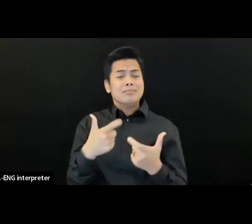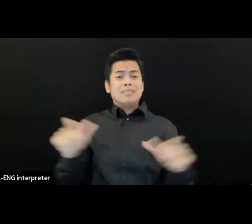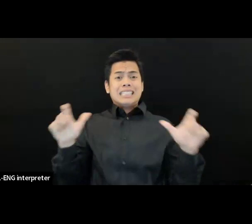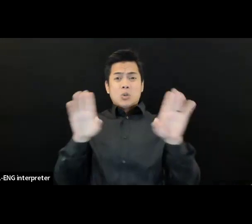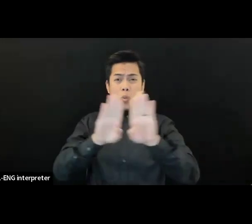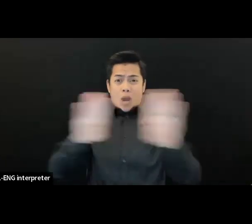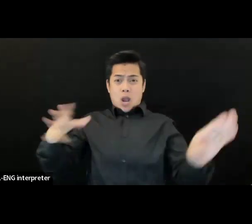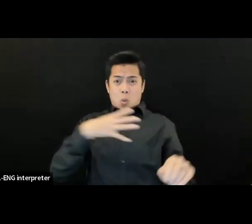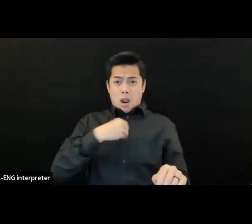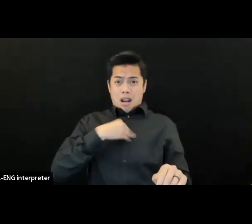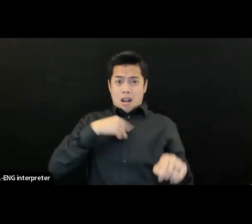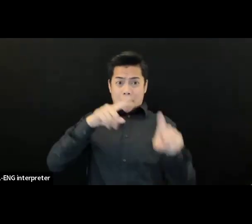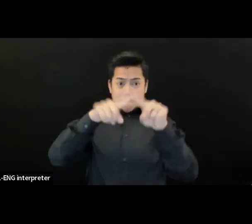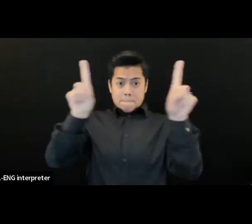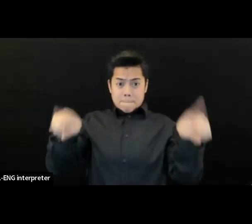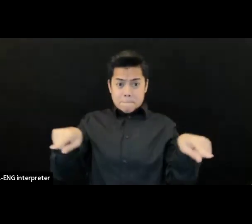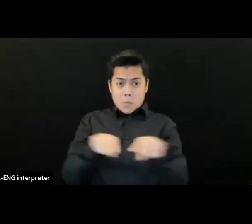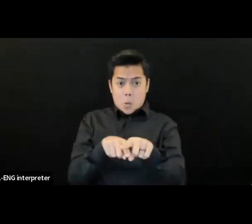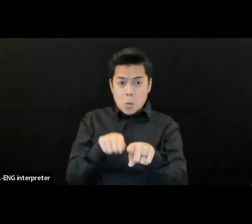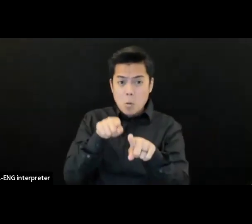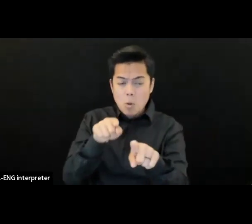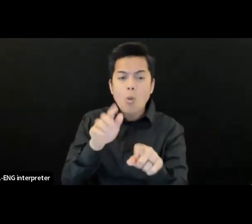of art by disabled artists.